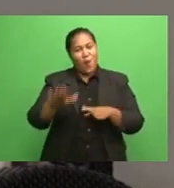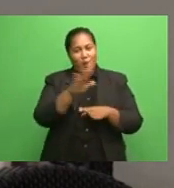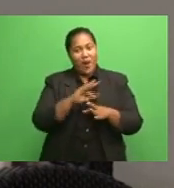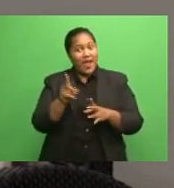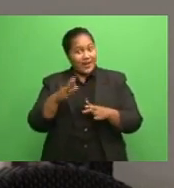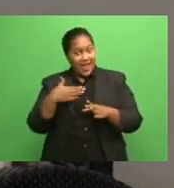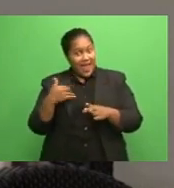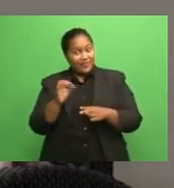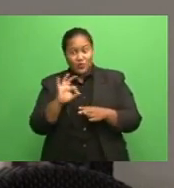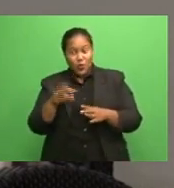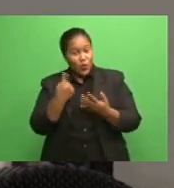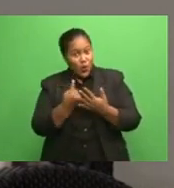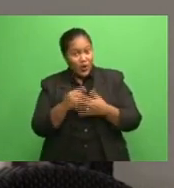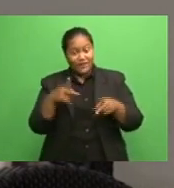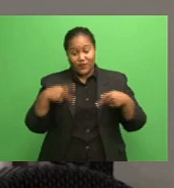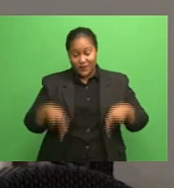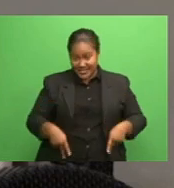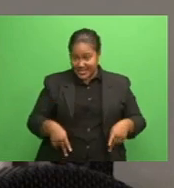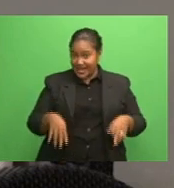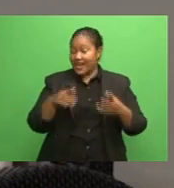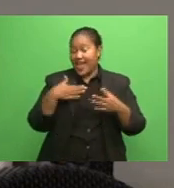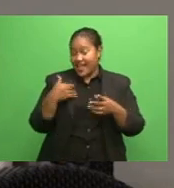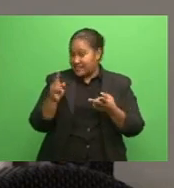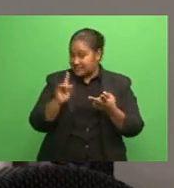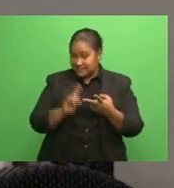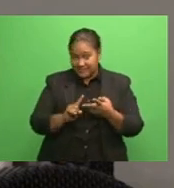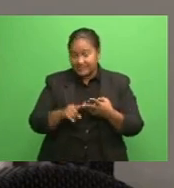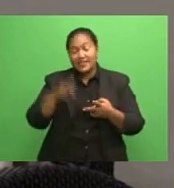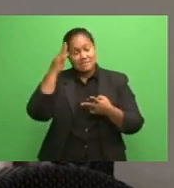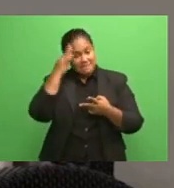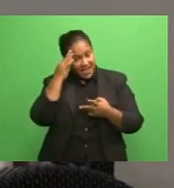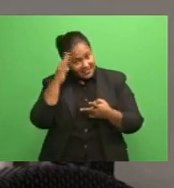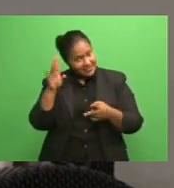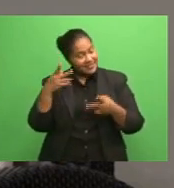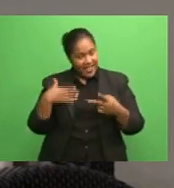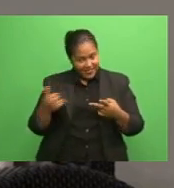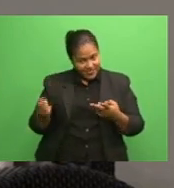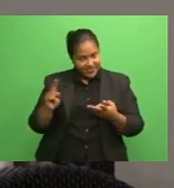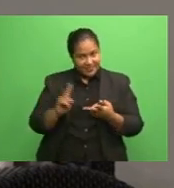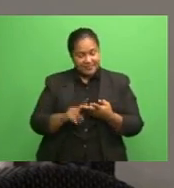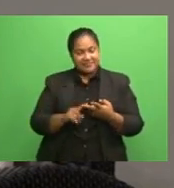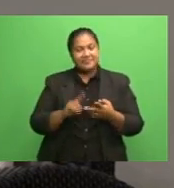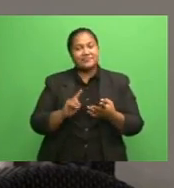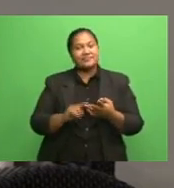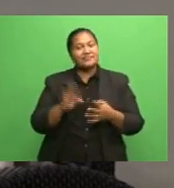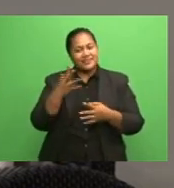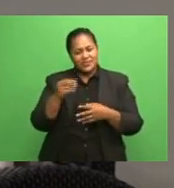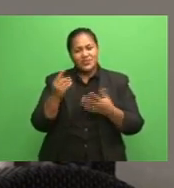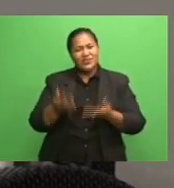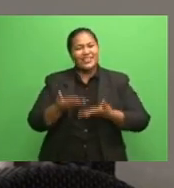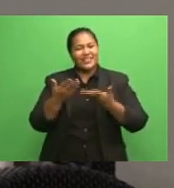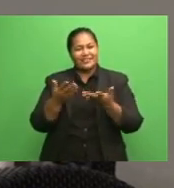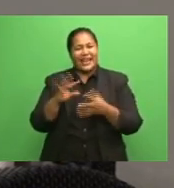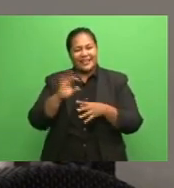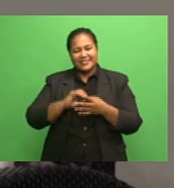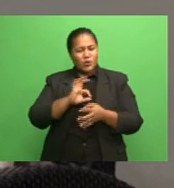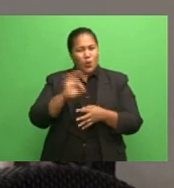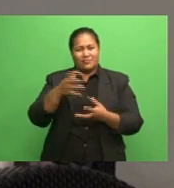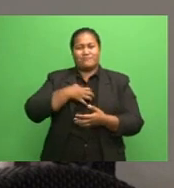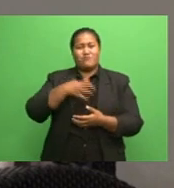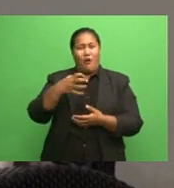just include their physical health, that also includes their mental well-being as well, given the increasing stresses and strain